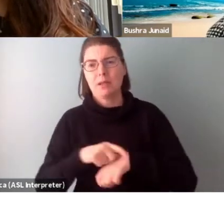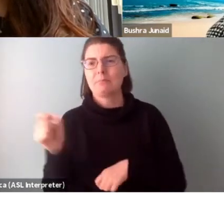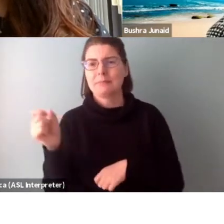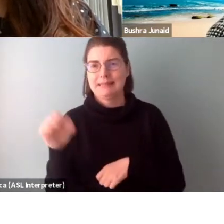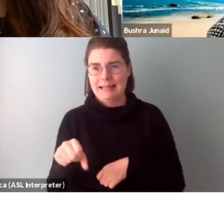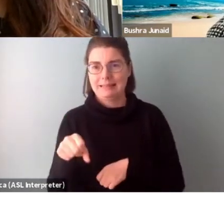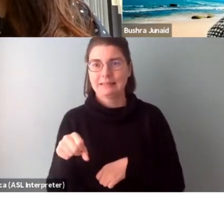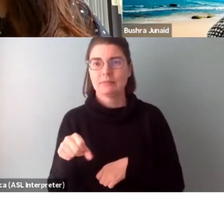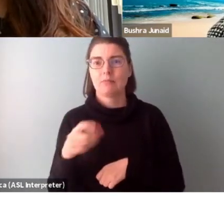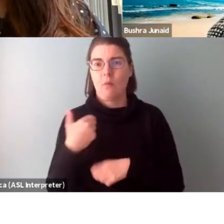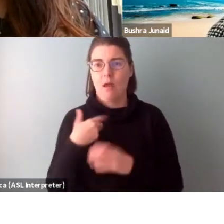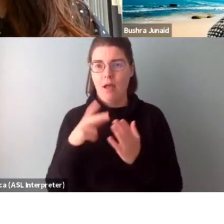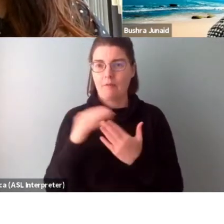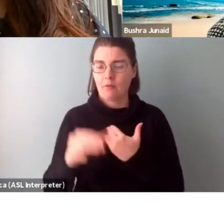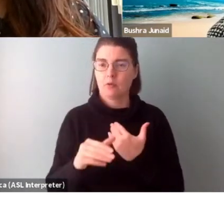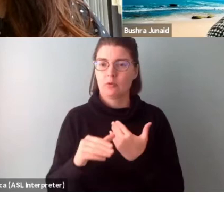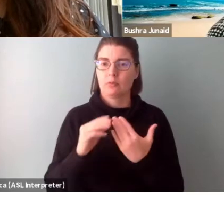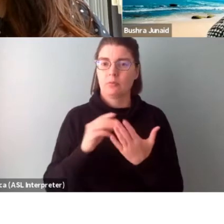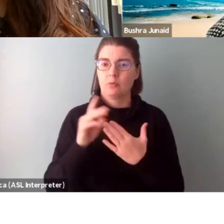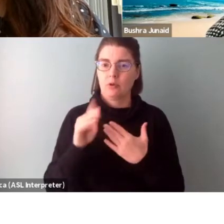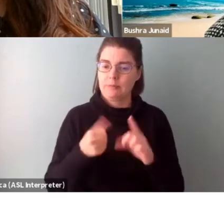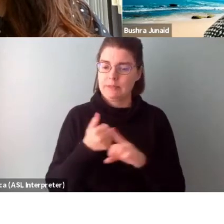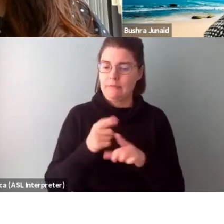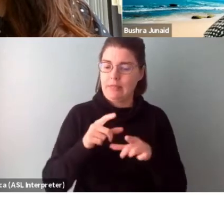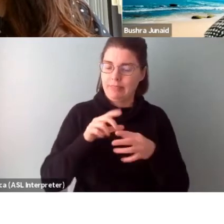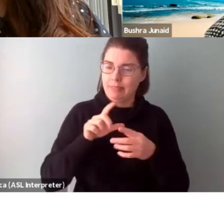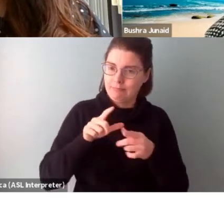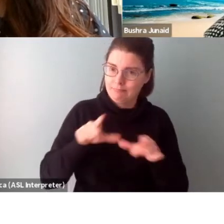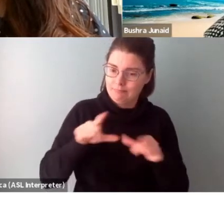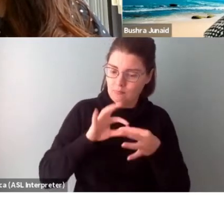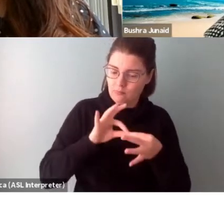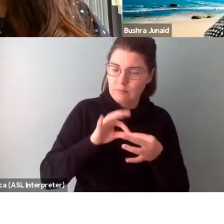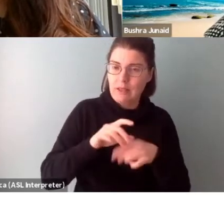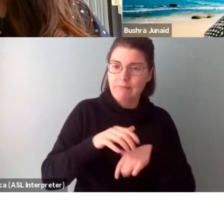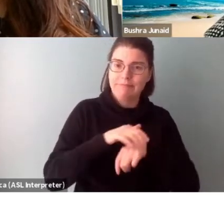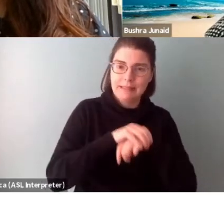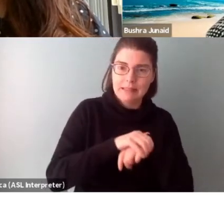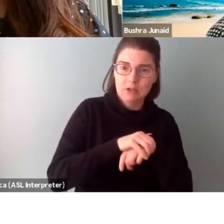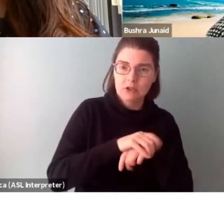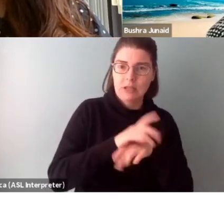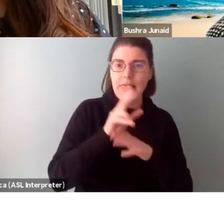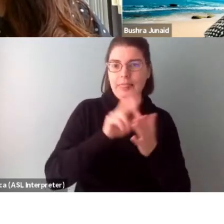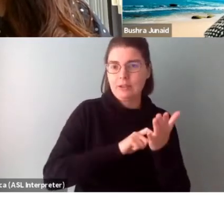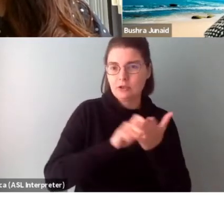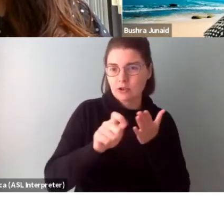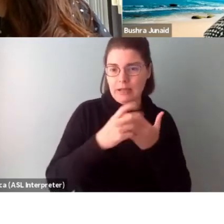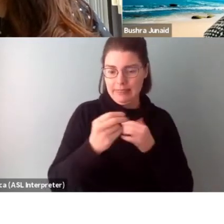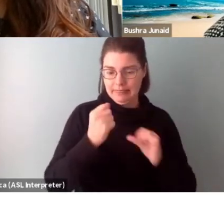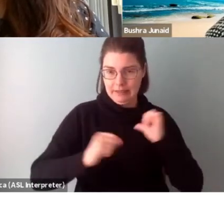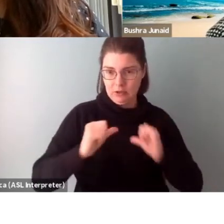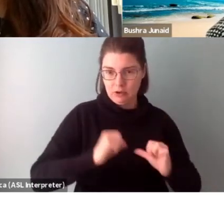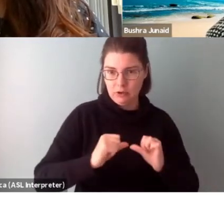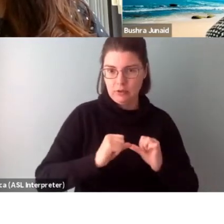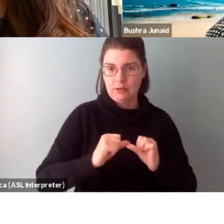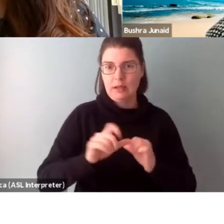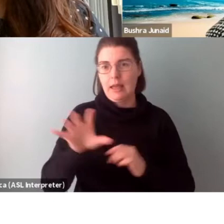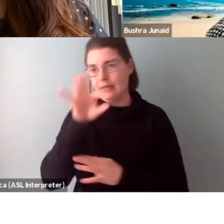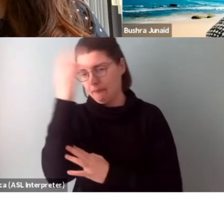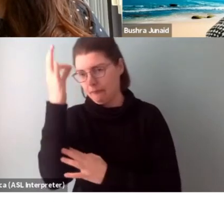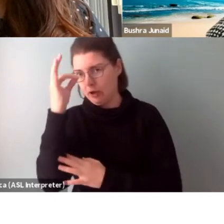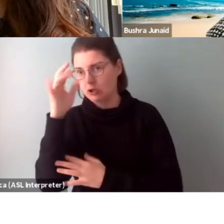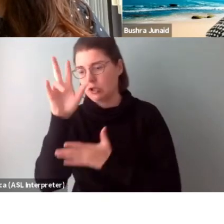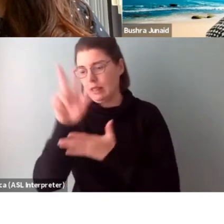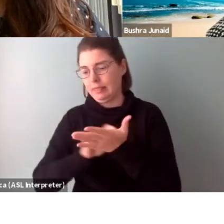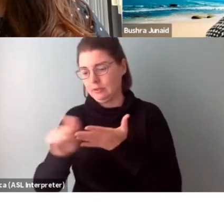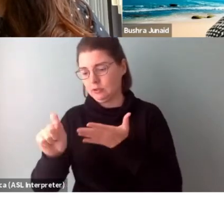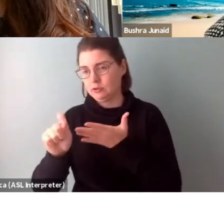does have programs that are language specific, such as English literature and theatre, and conversely, Francophone literature and